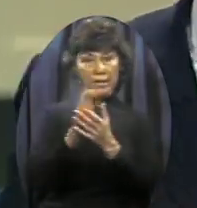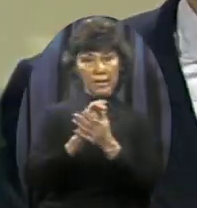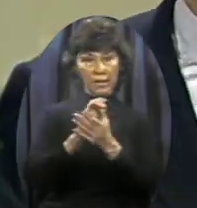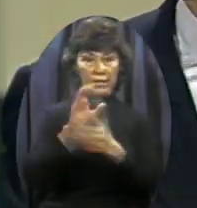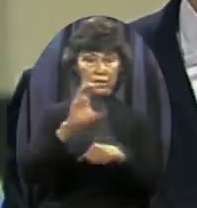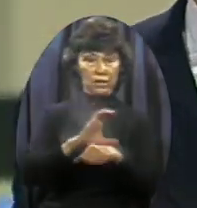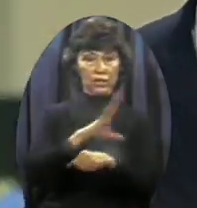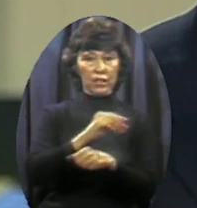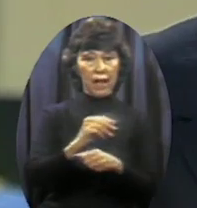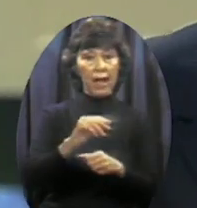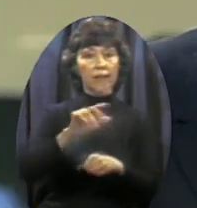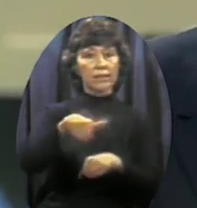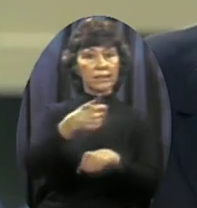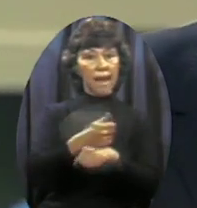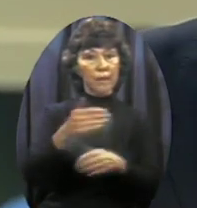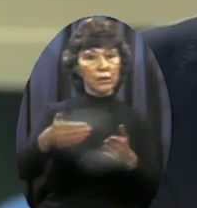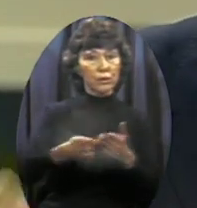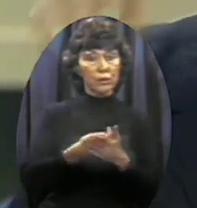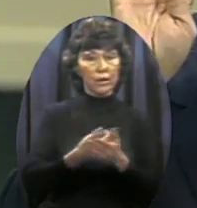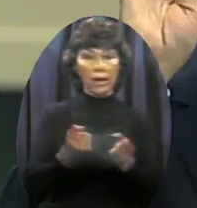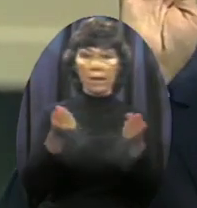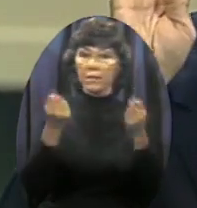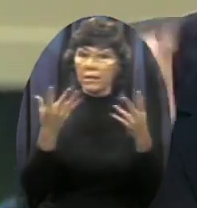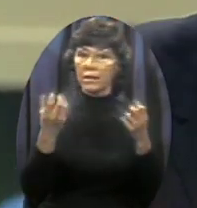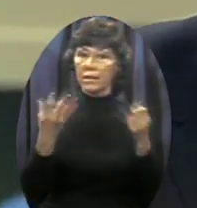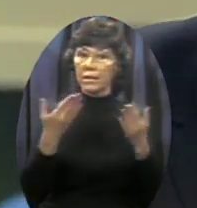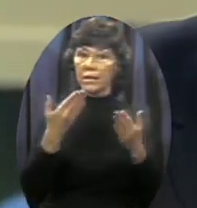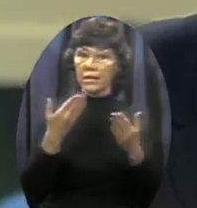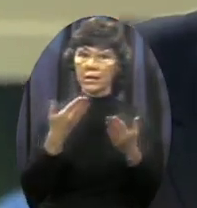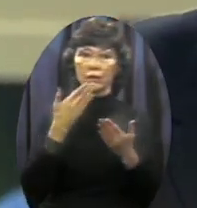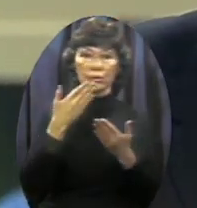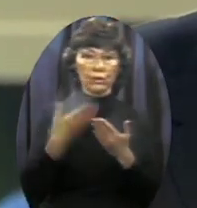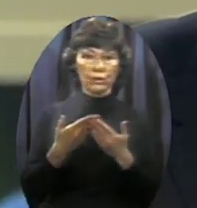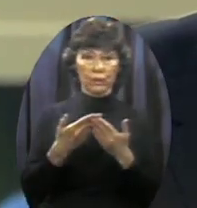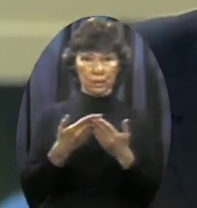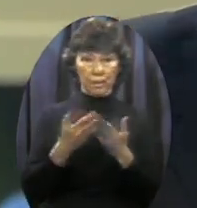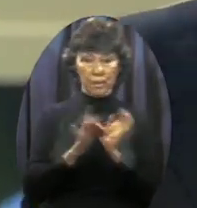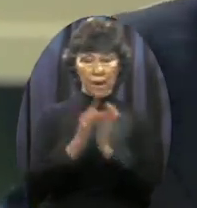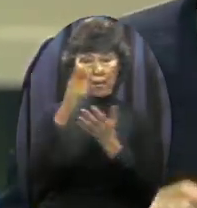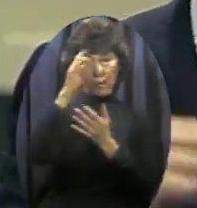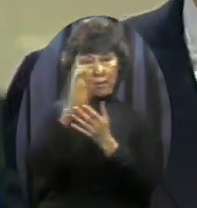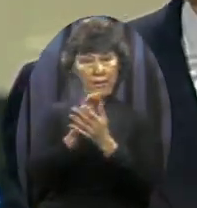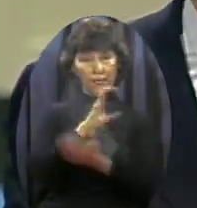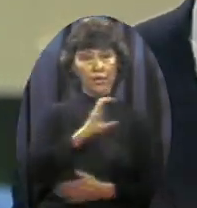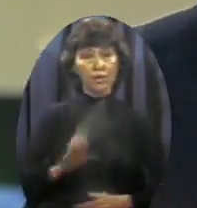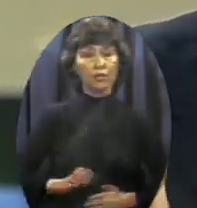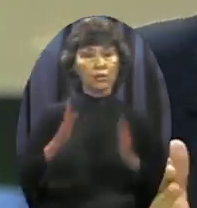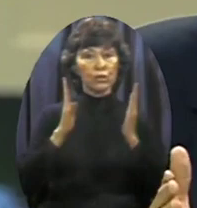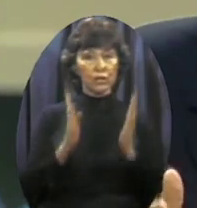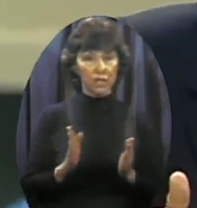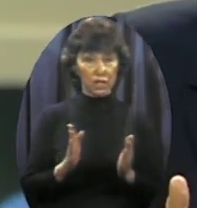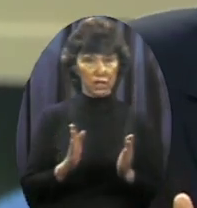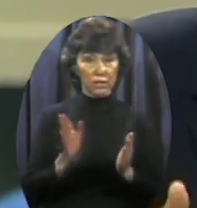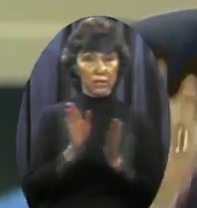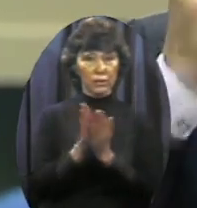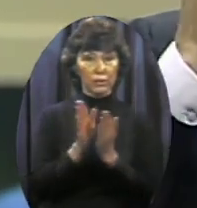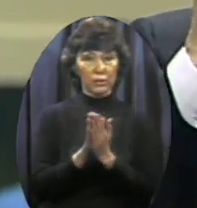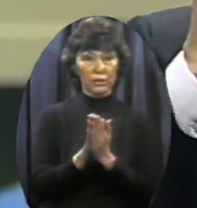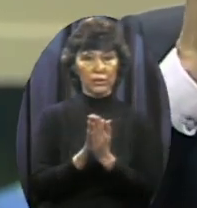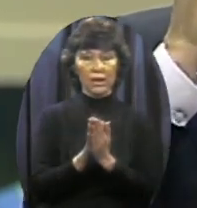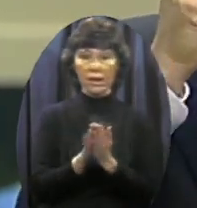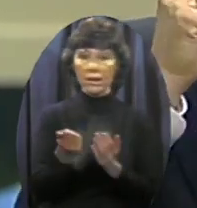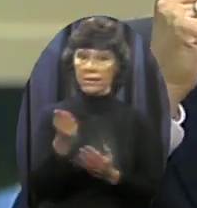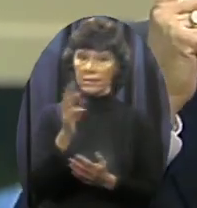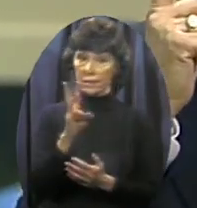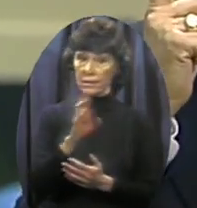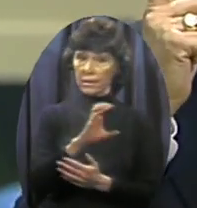are 20,000 Christian day schools, elementary and high schools And four new ones starting every day in this country And there are 1,600 Christian radio stations A new